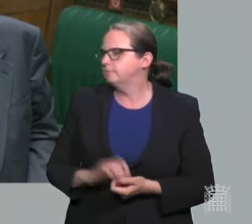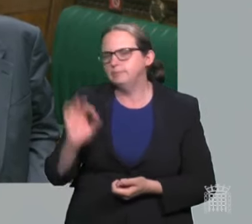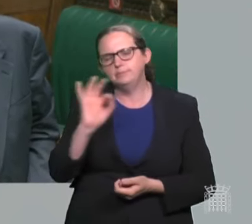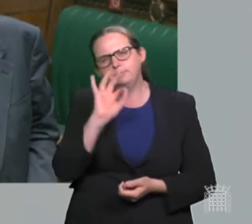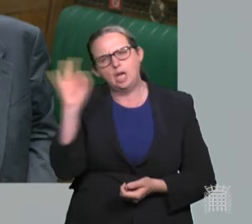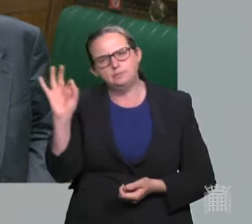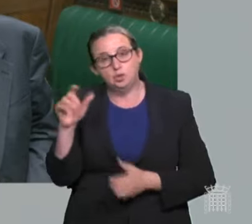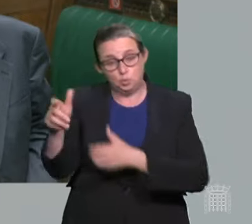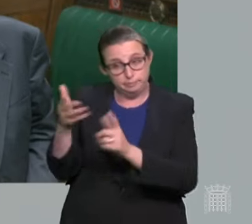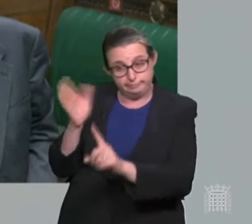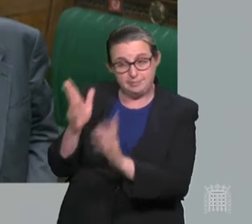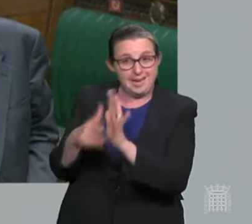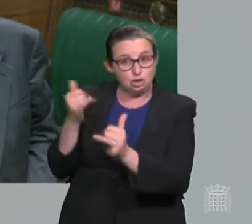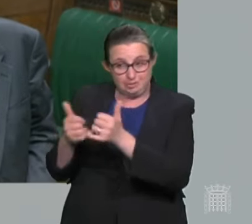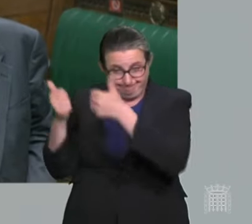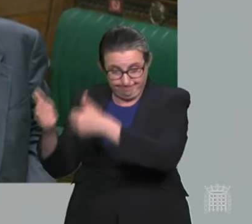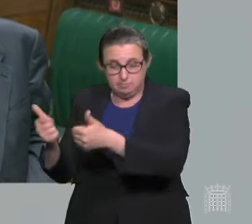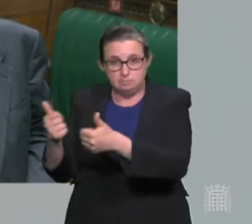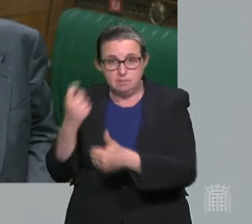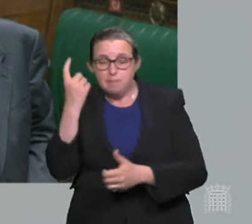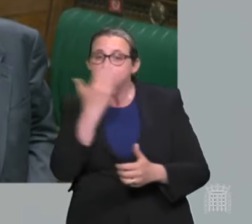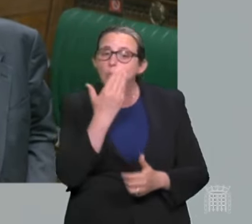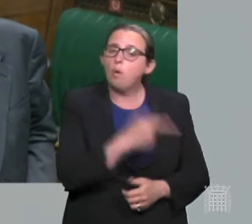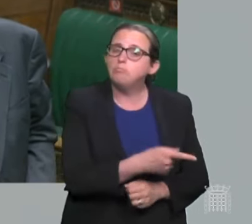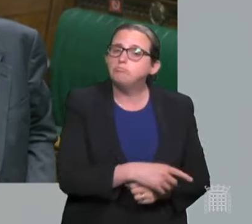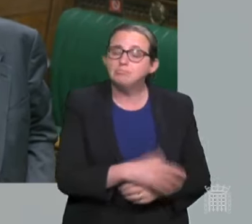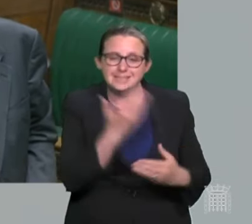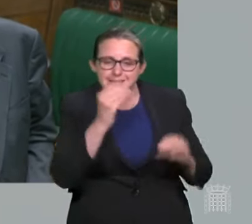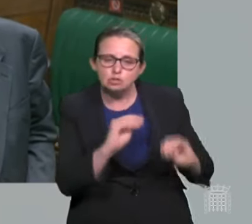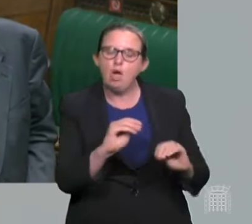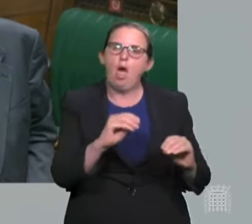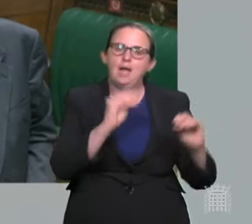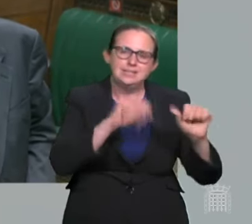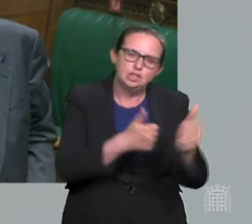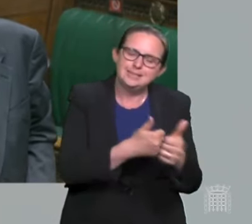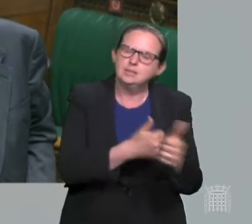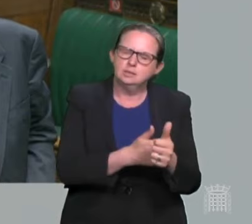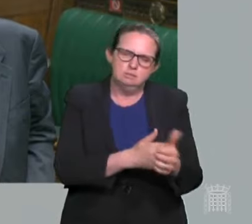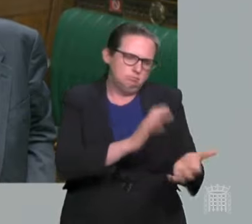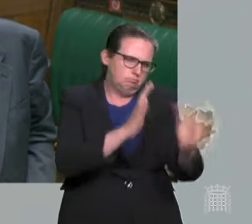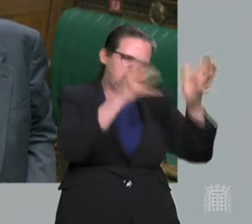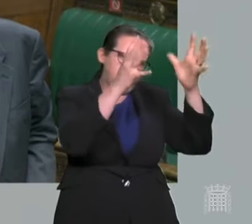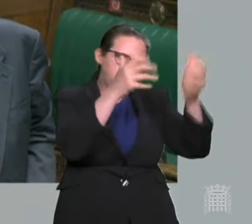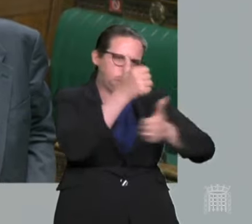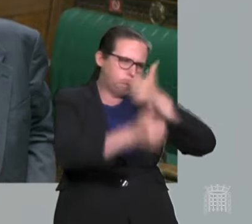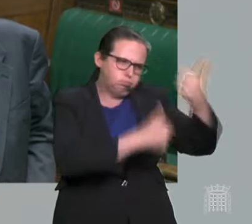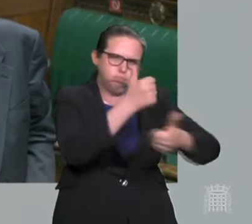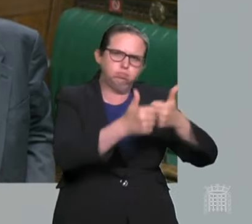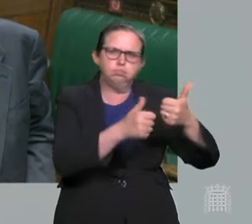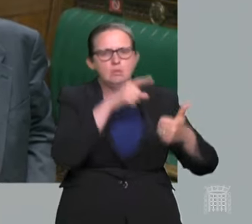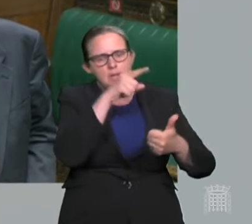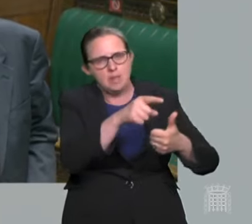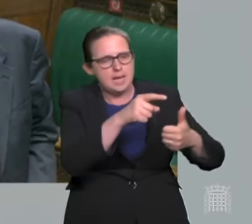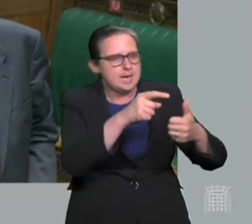find some way of recognising the role of teachers and their assistants in schools, because there's much to keep the young people of this country up to their education